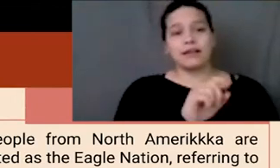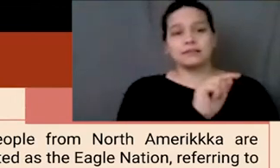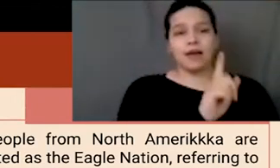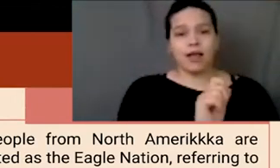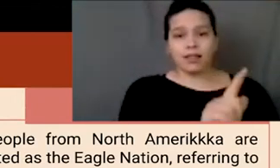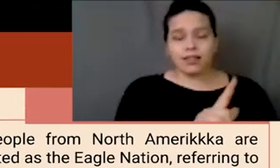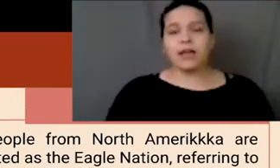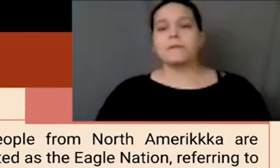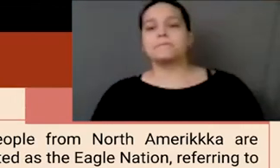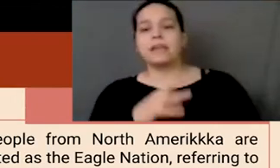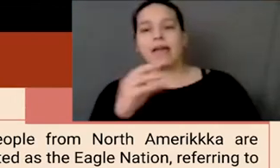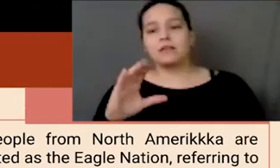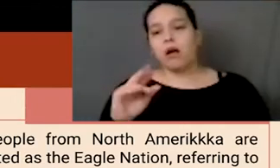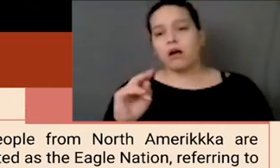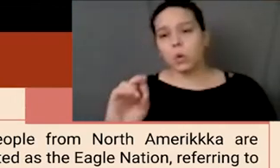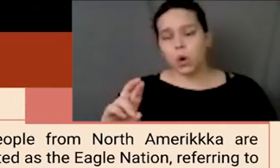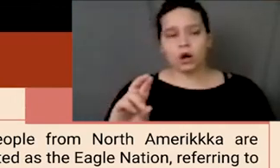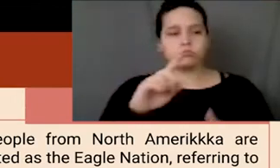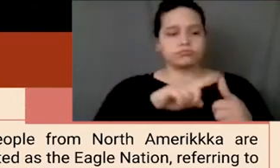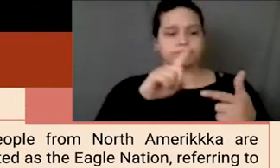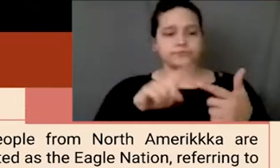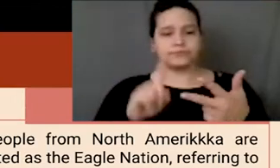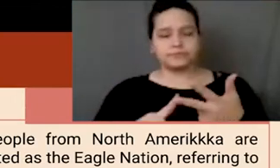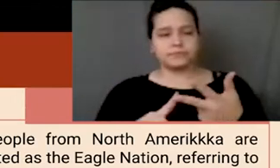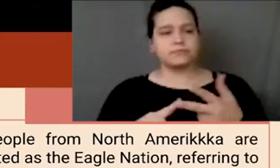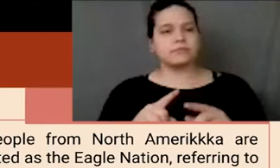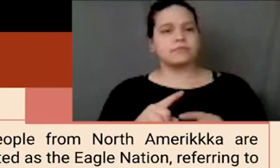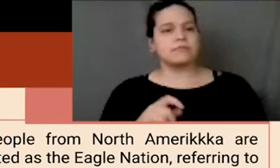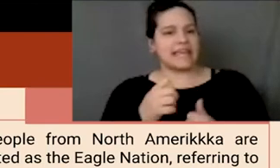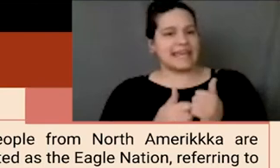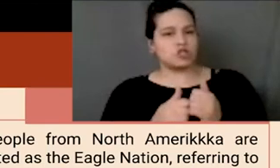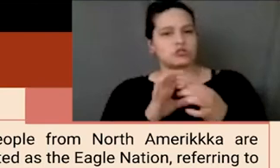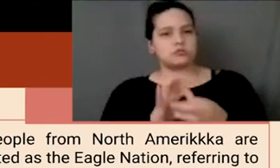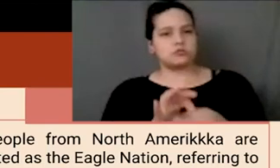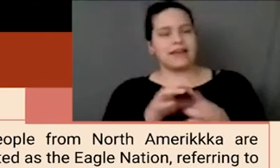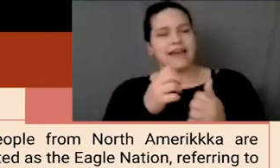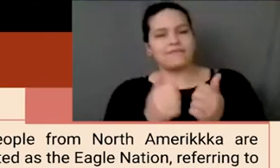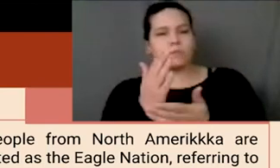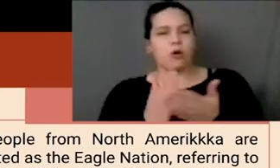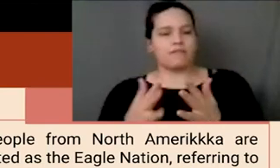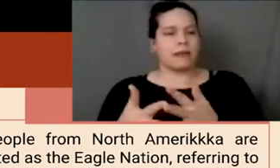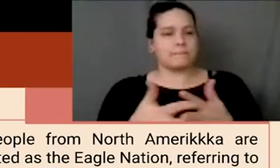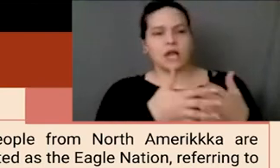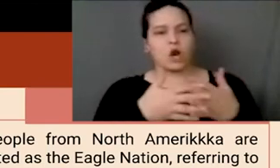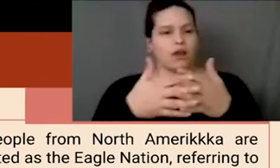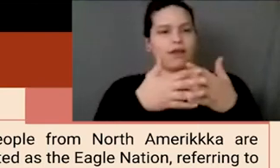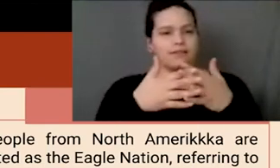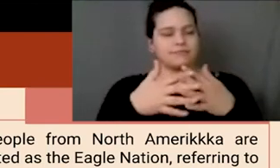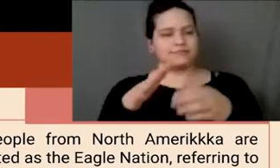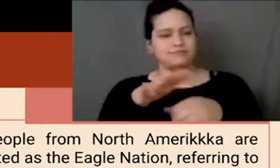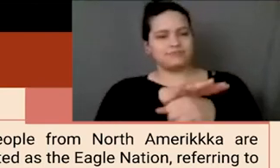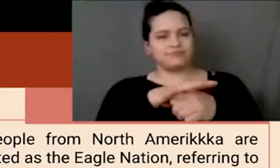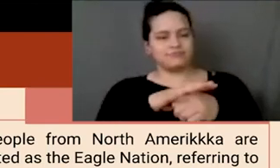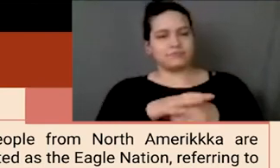Nation, each referring to every part of the American continent, the northern